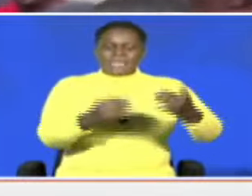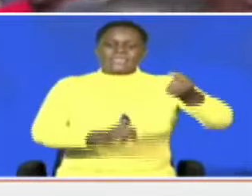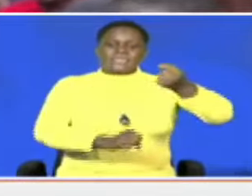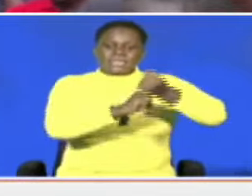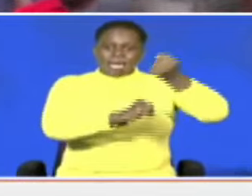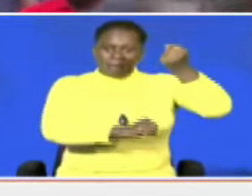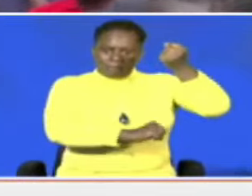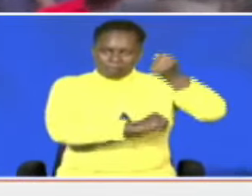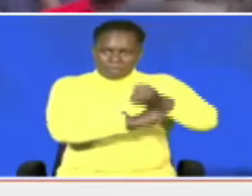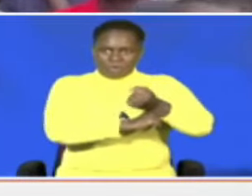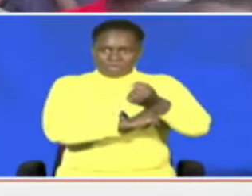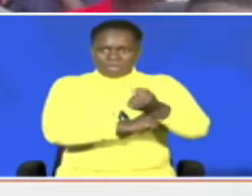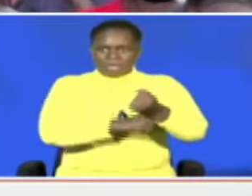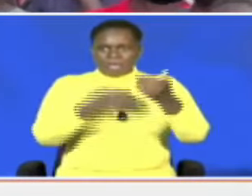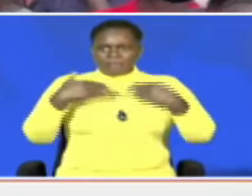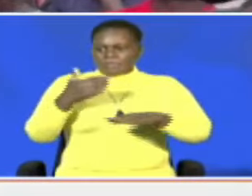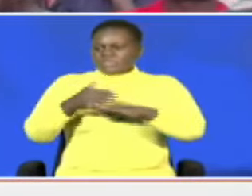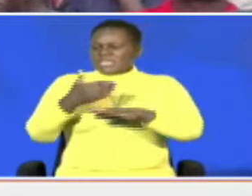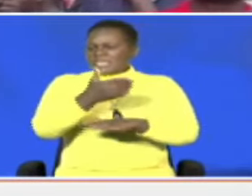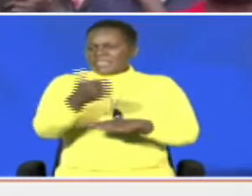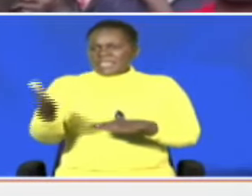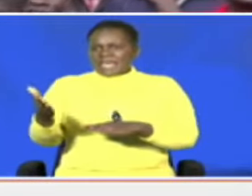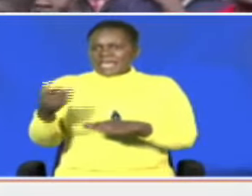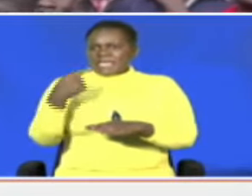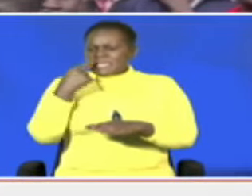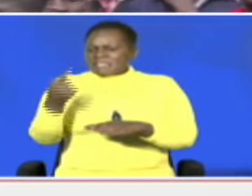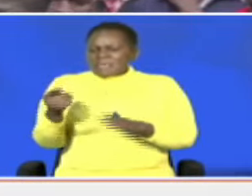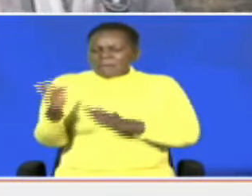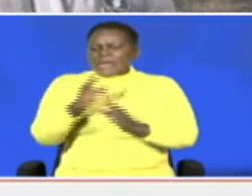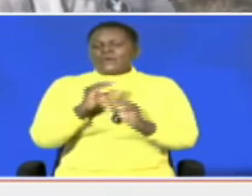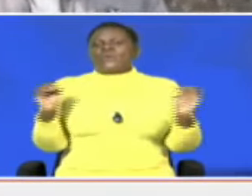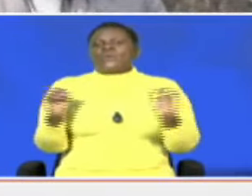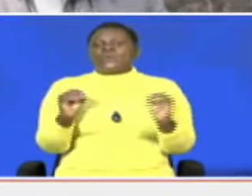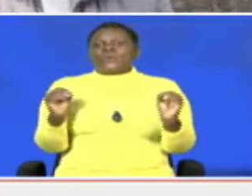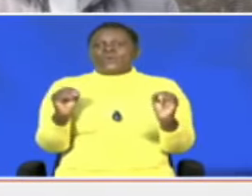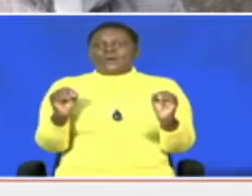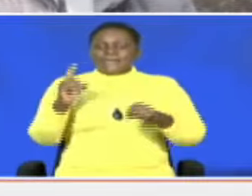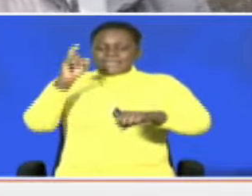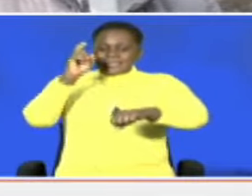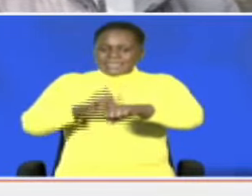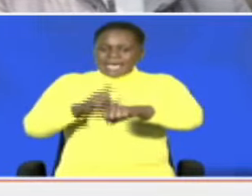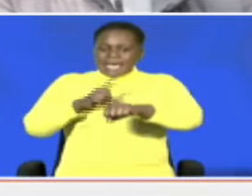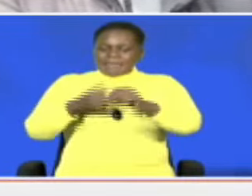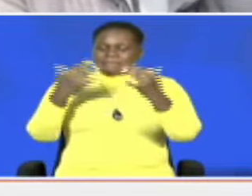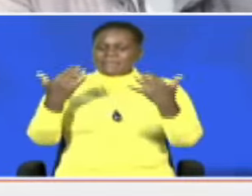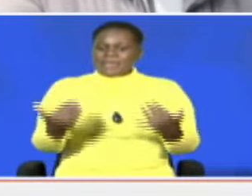wale nilitumwa haa kusema niko kwa hiyo mpango this time